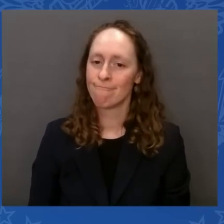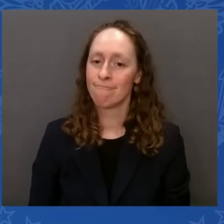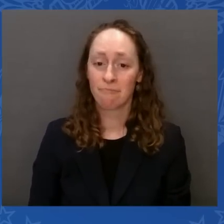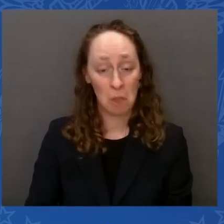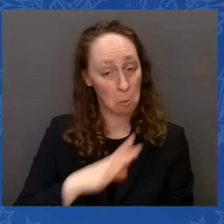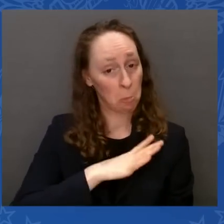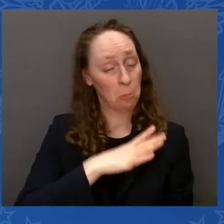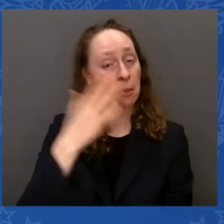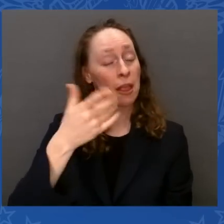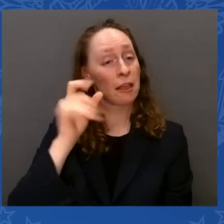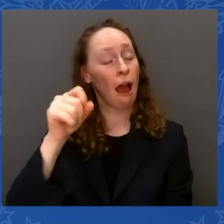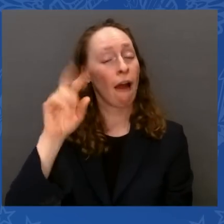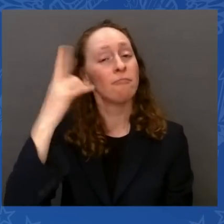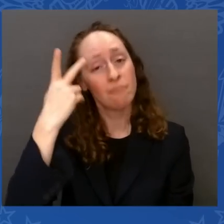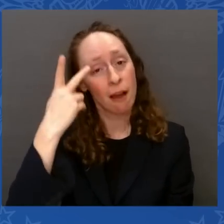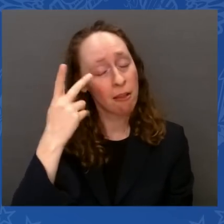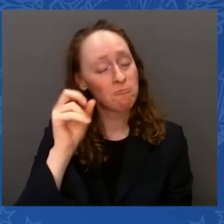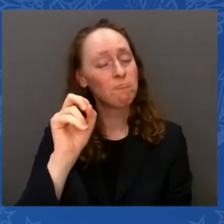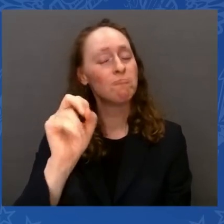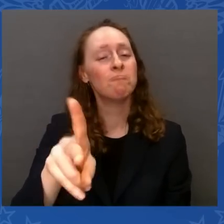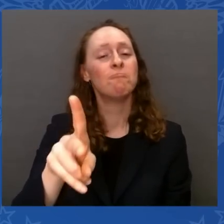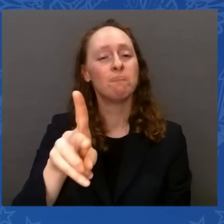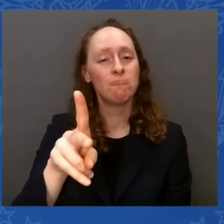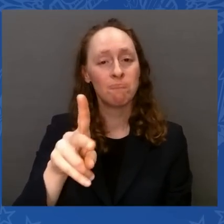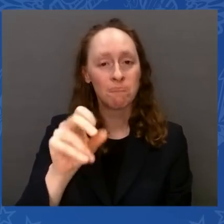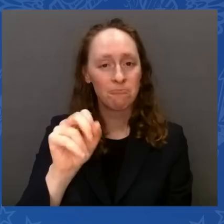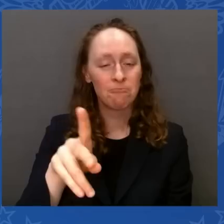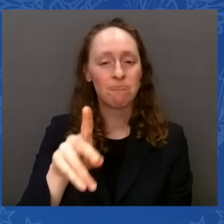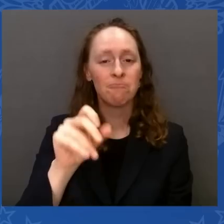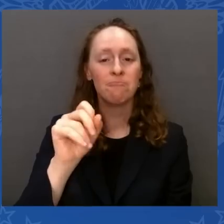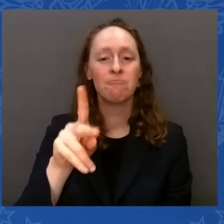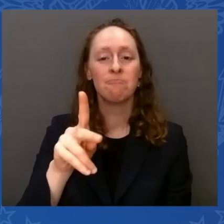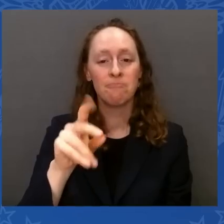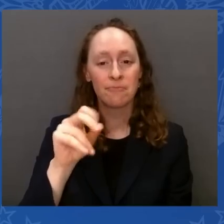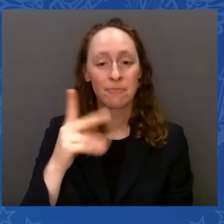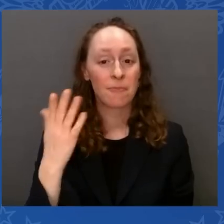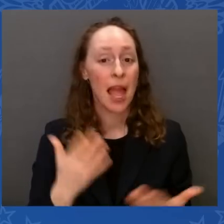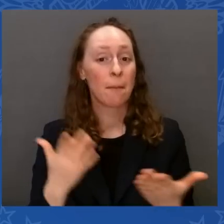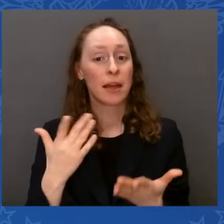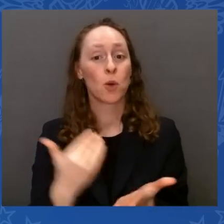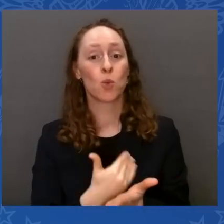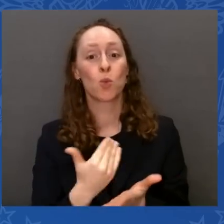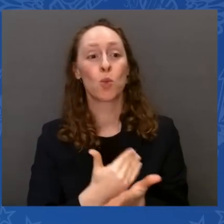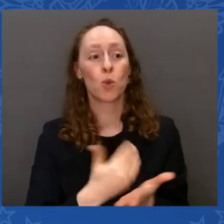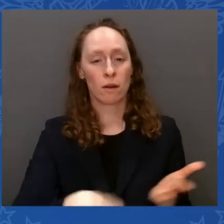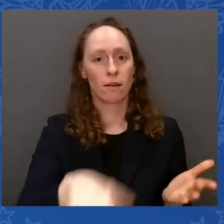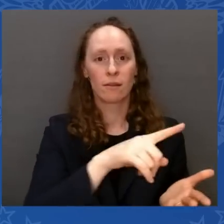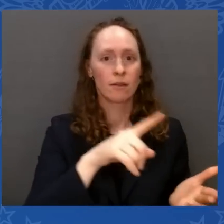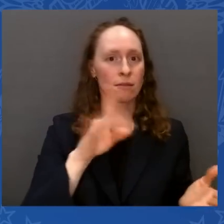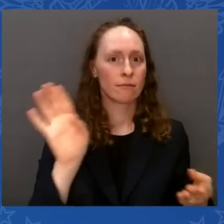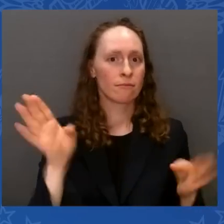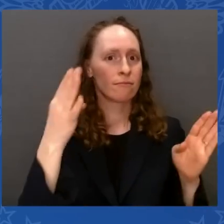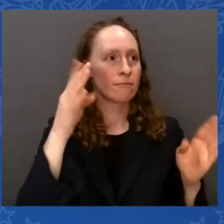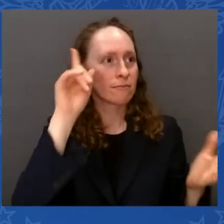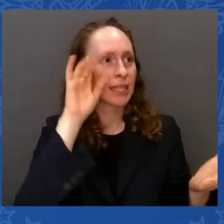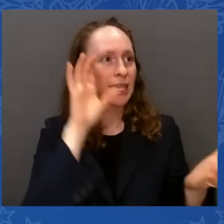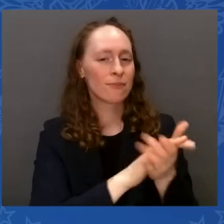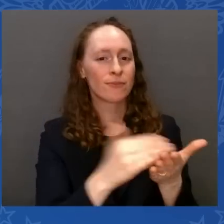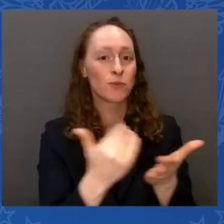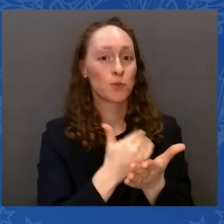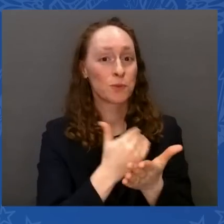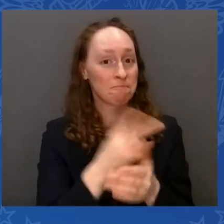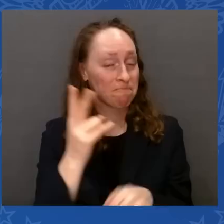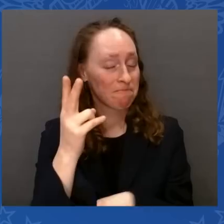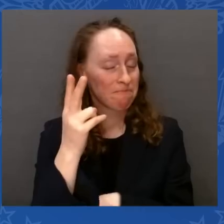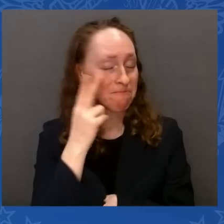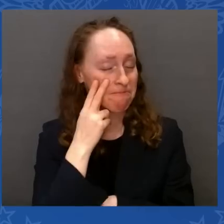Maybe they found religion. I sure hope so. But I'll believe it when I see it. While Republicans talk about the deficit,